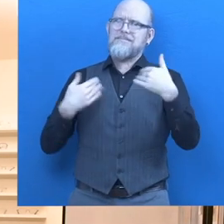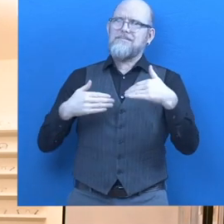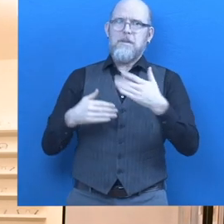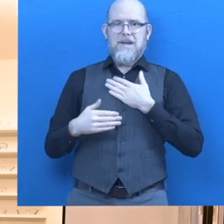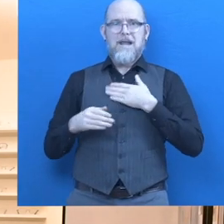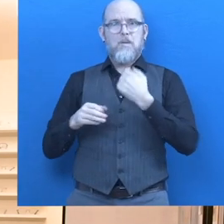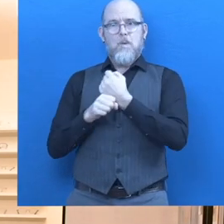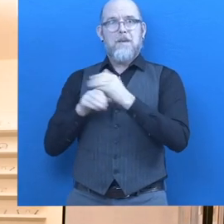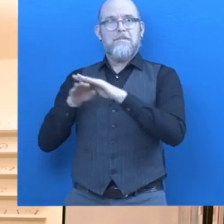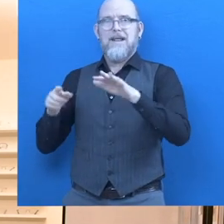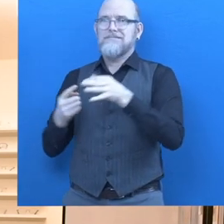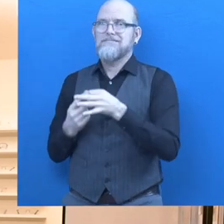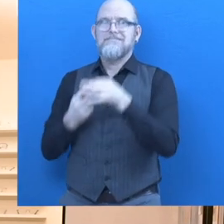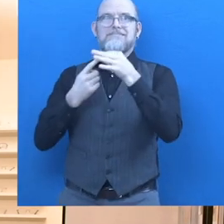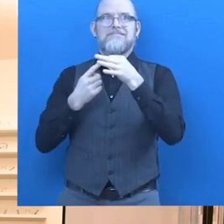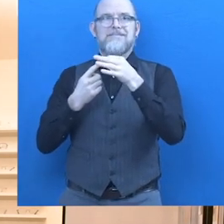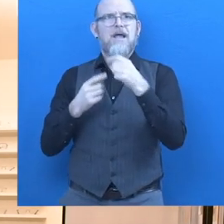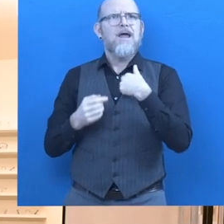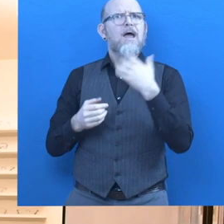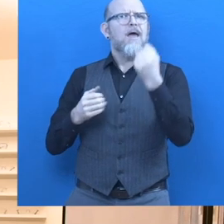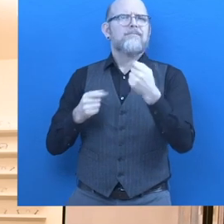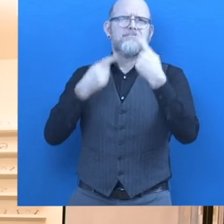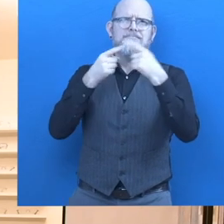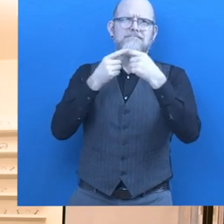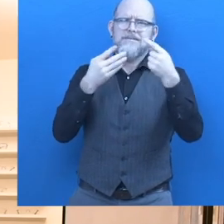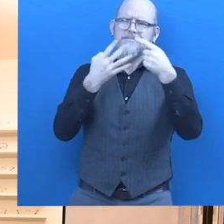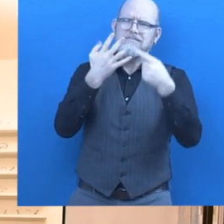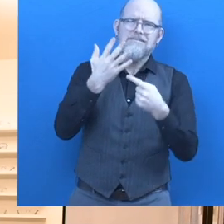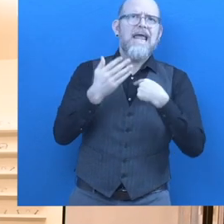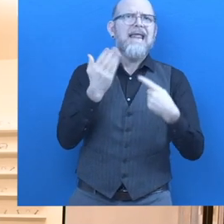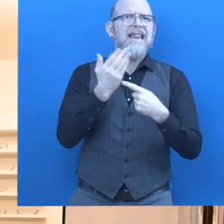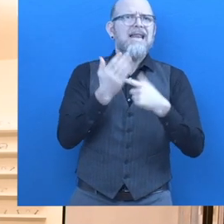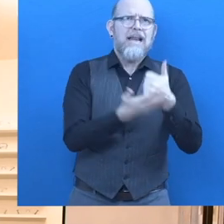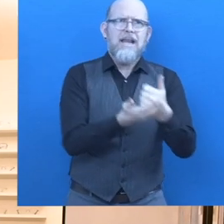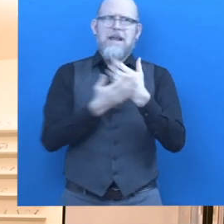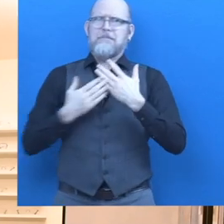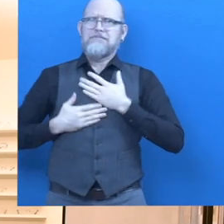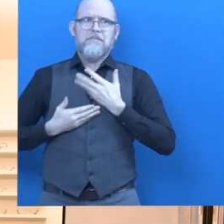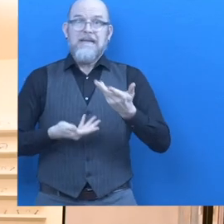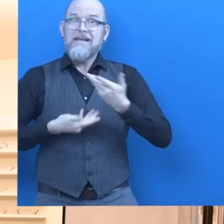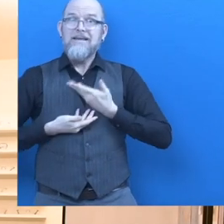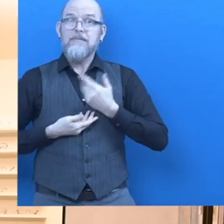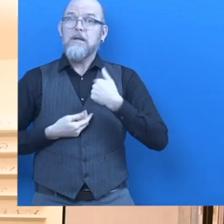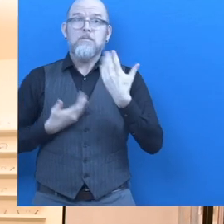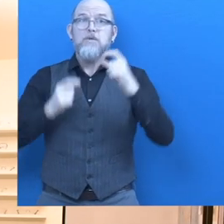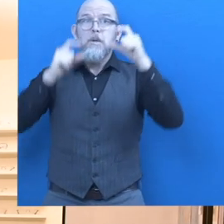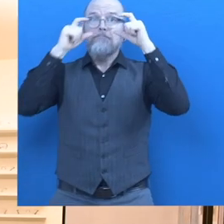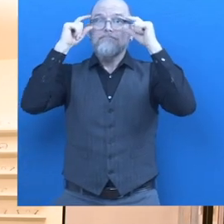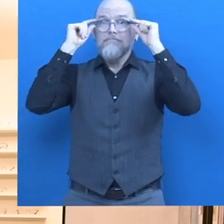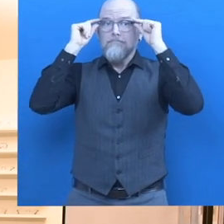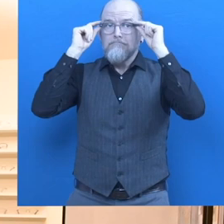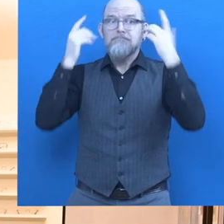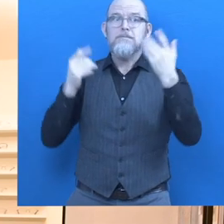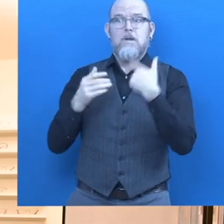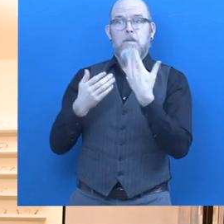equipment is that it combines all kinds of aids. That means that I received both the glasses, my enlargement program or a